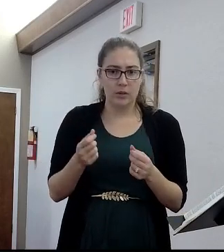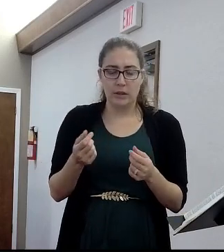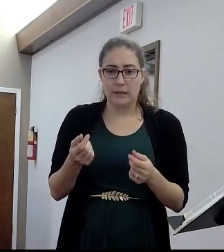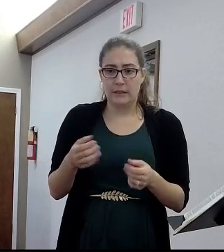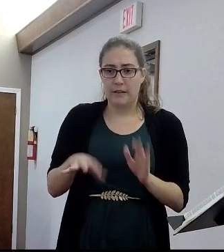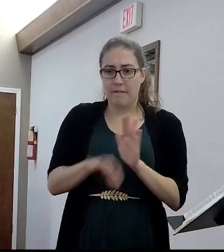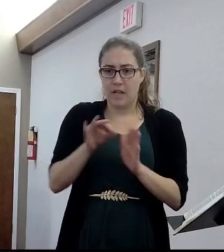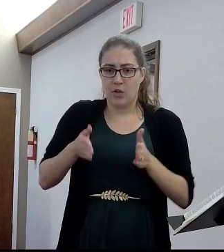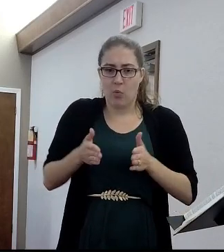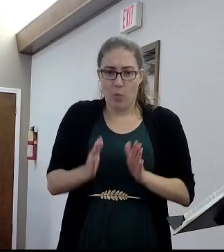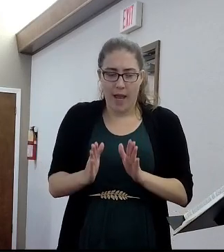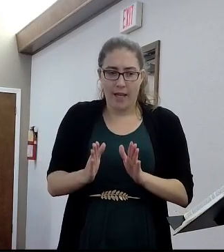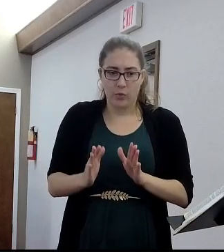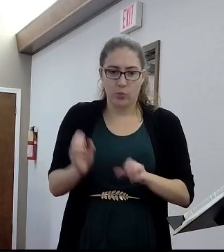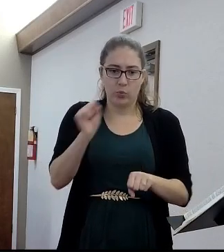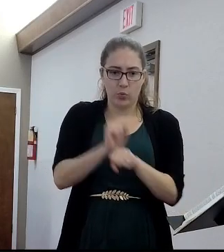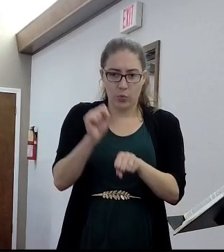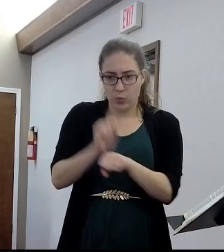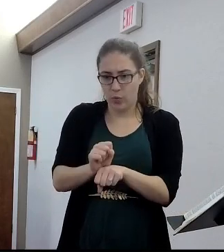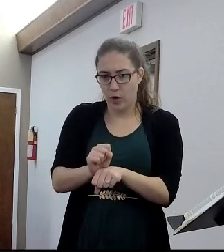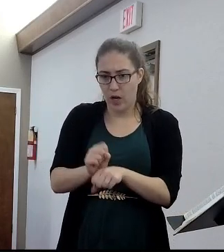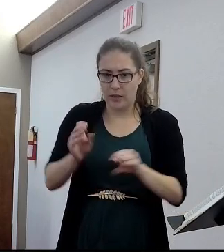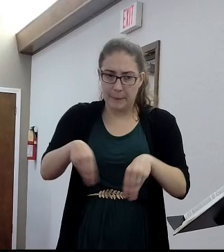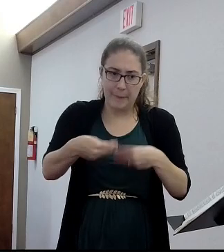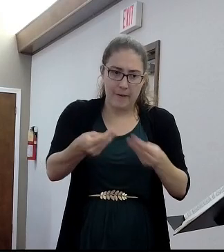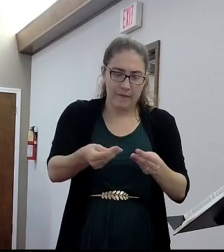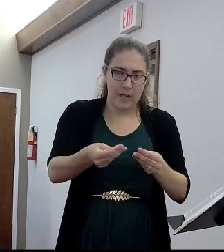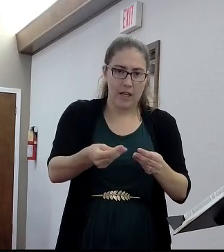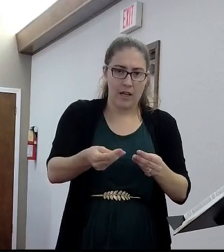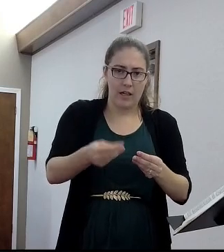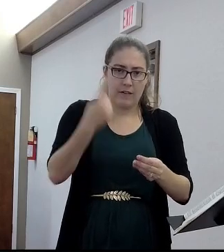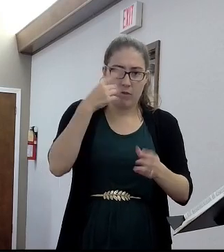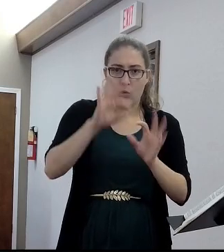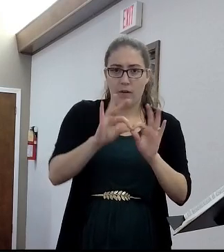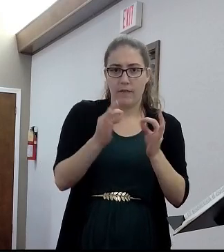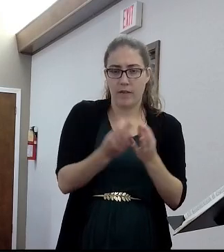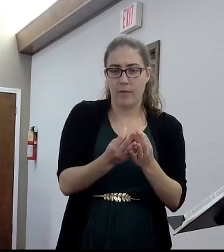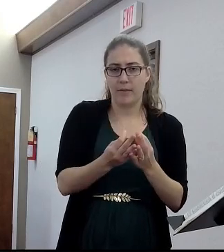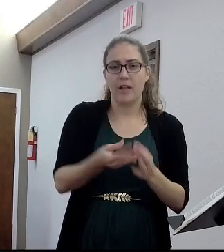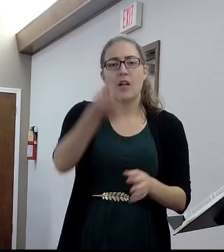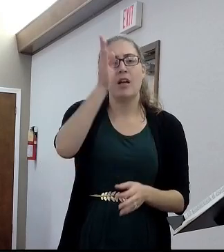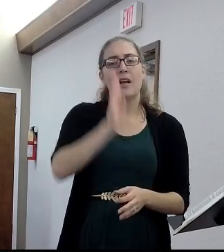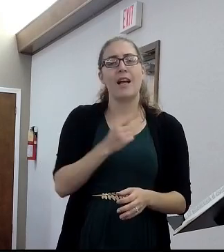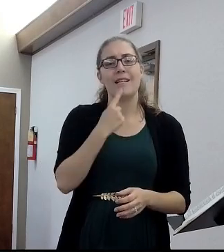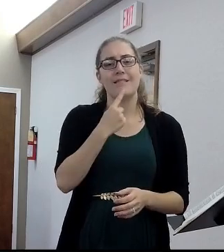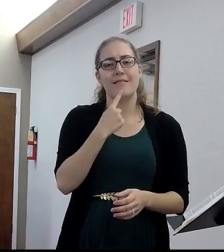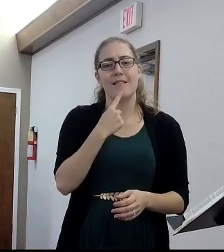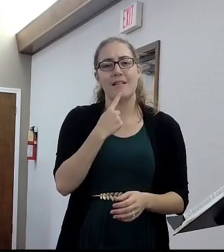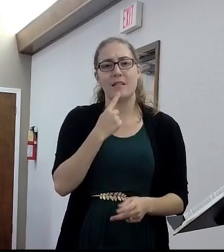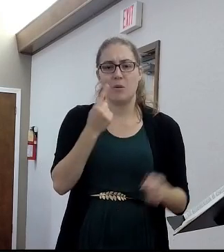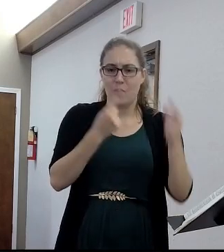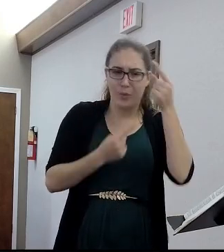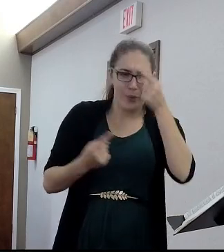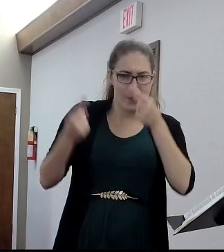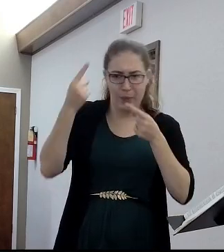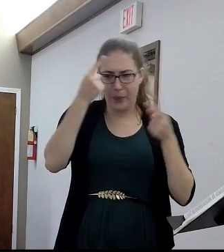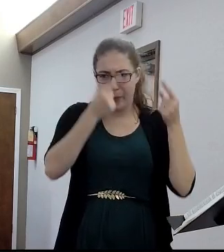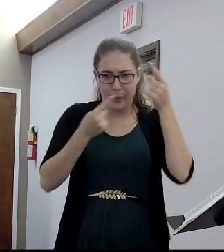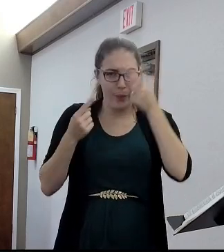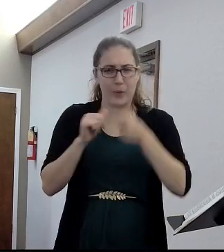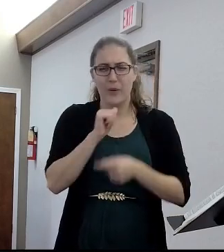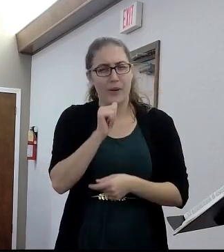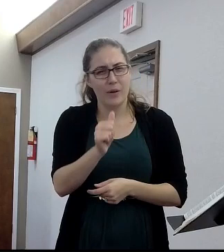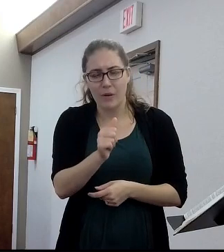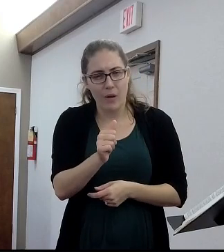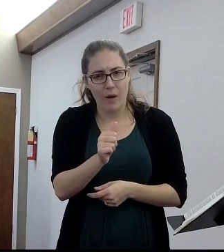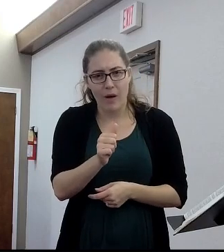And God says, stop loving all that and stop worrying about it. I mean, he's not saying sit in your easy chair and let manna fall down from the